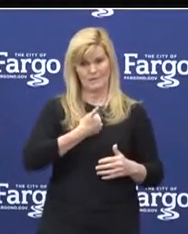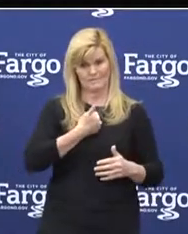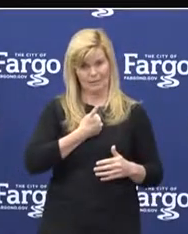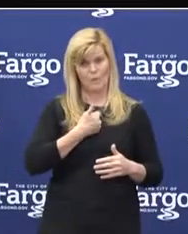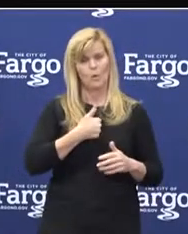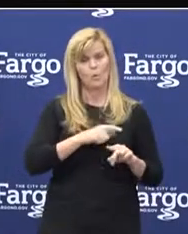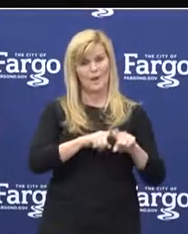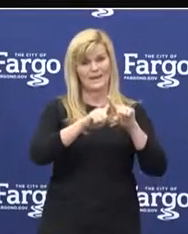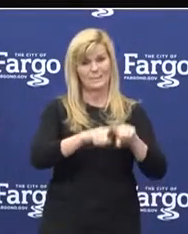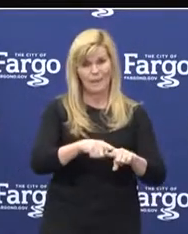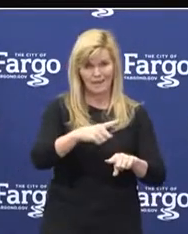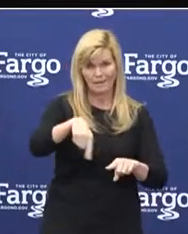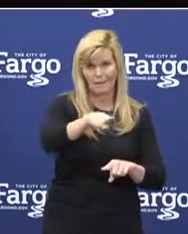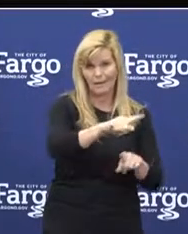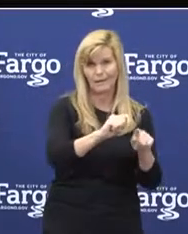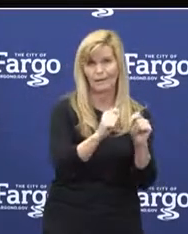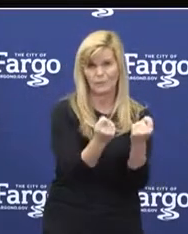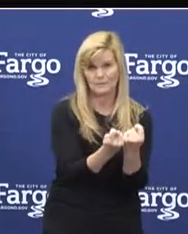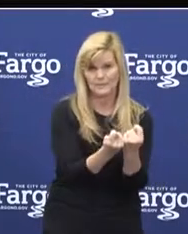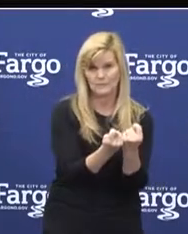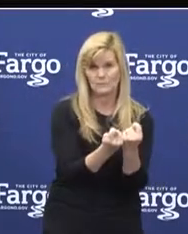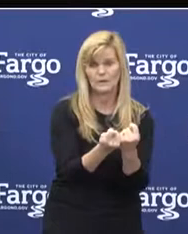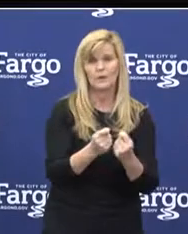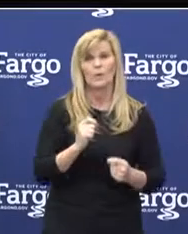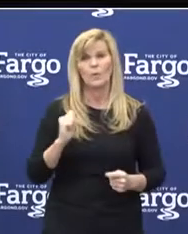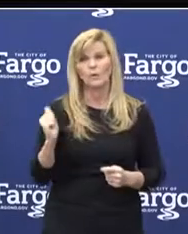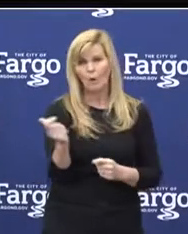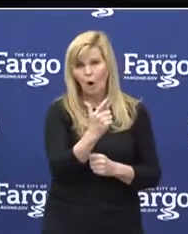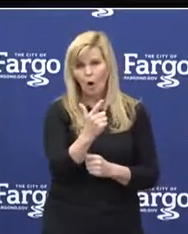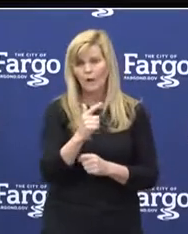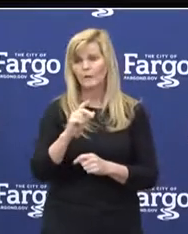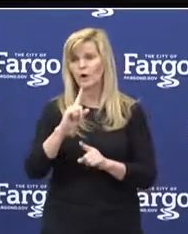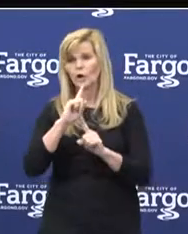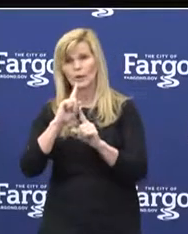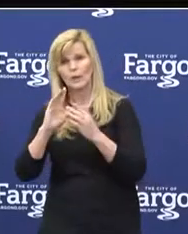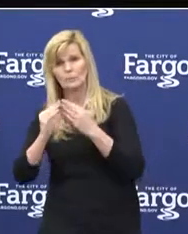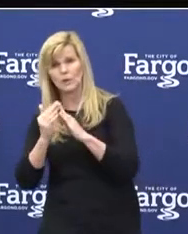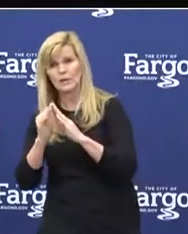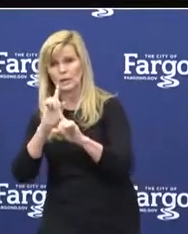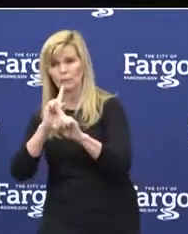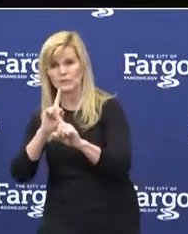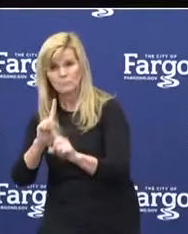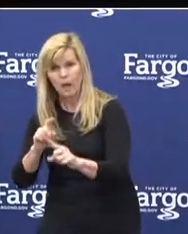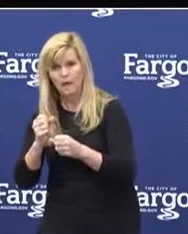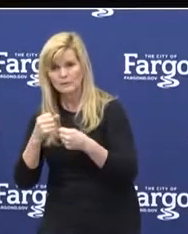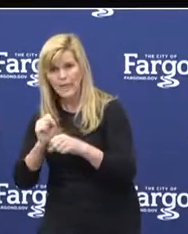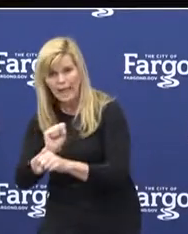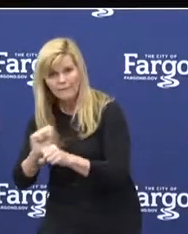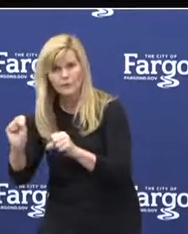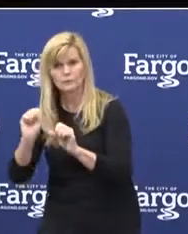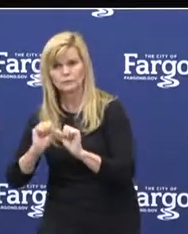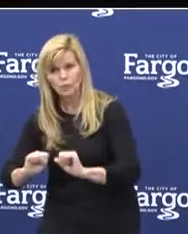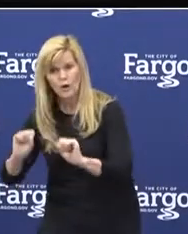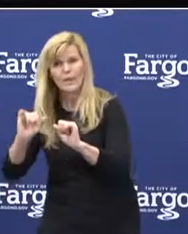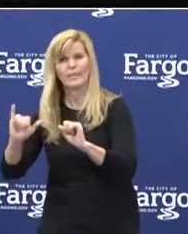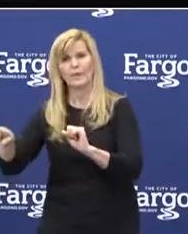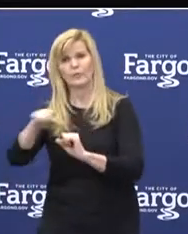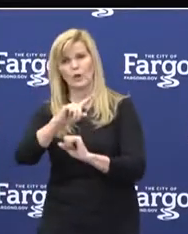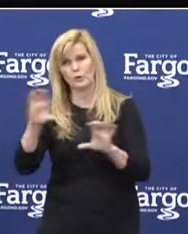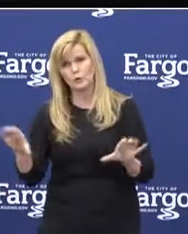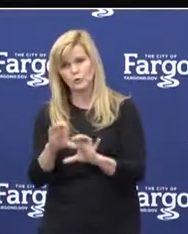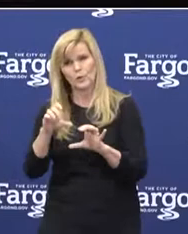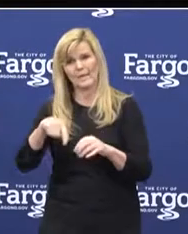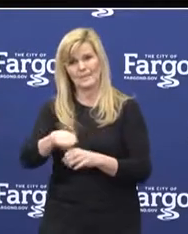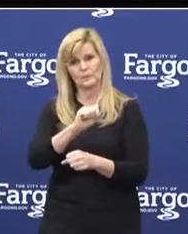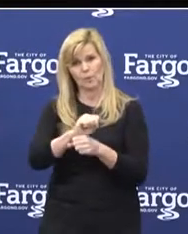on our public health teams with all of our community response efforts, and we know the time that they're putting in to do